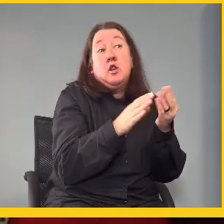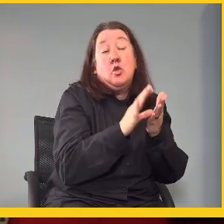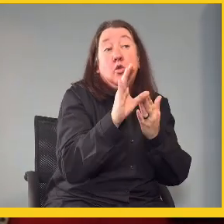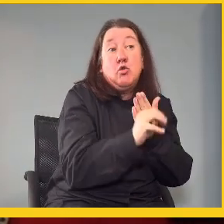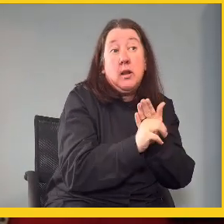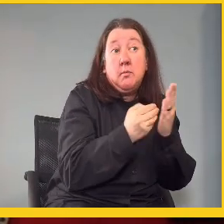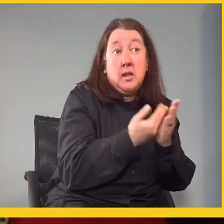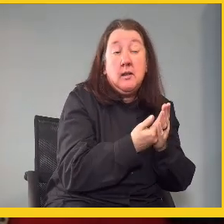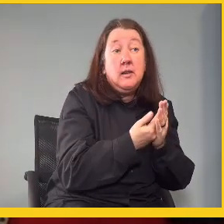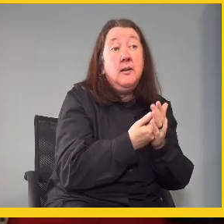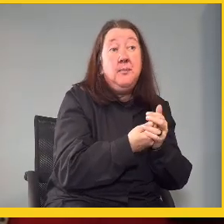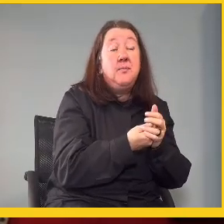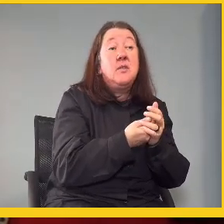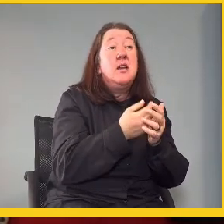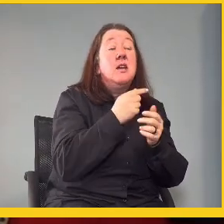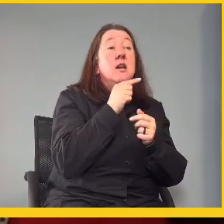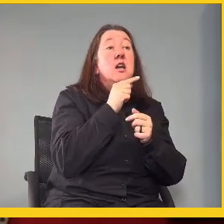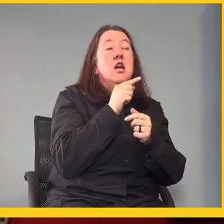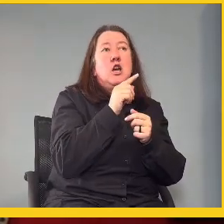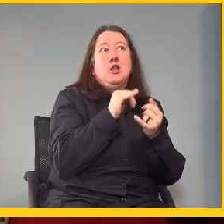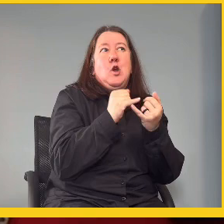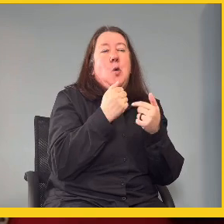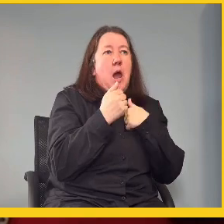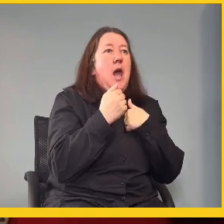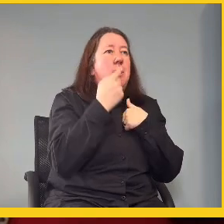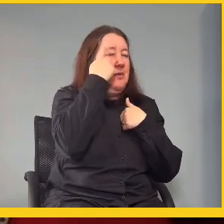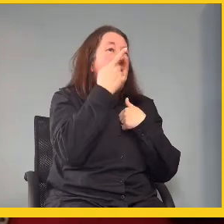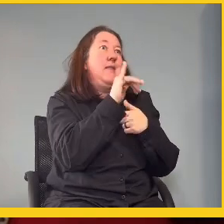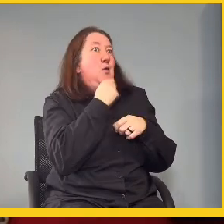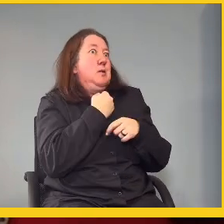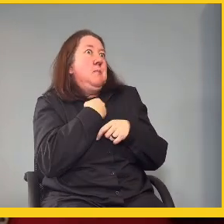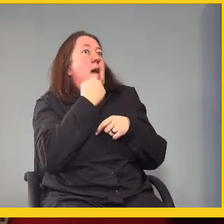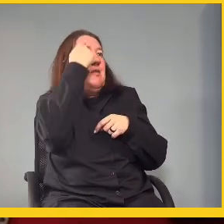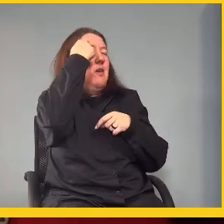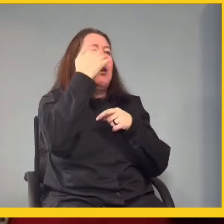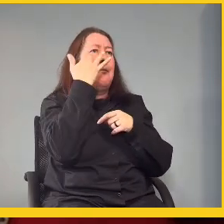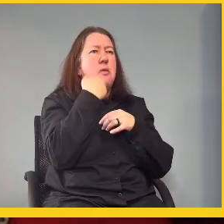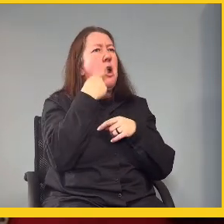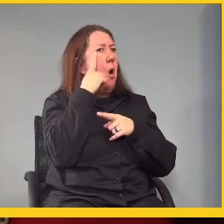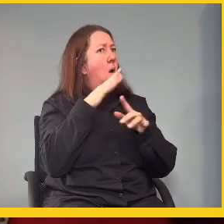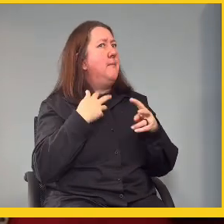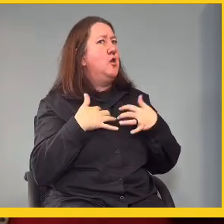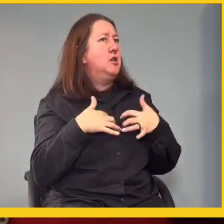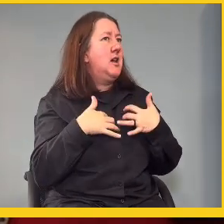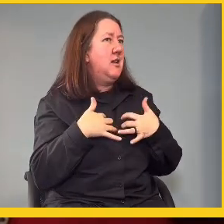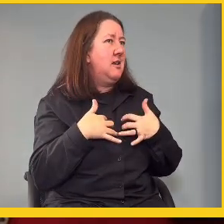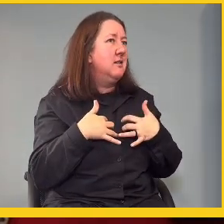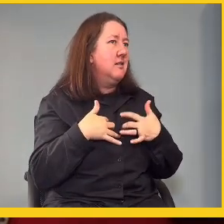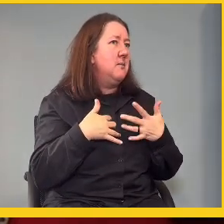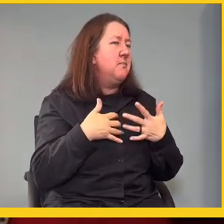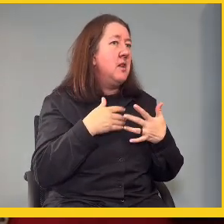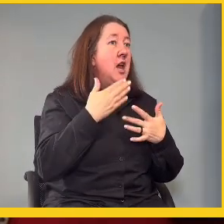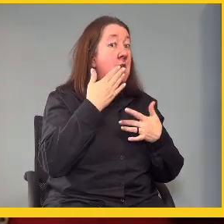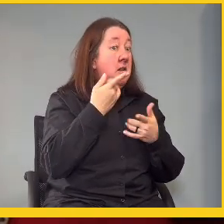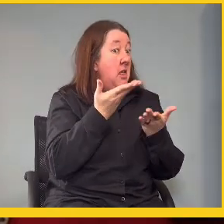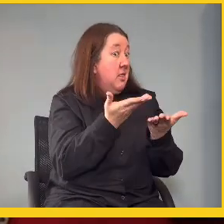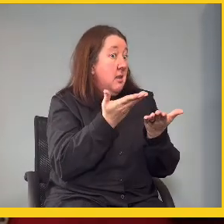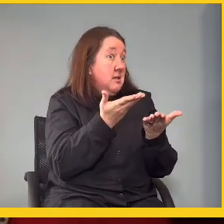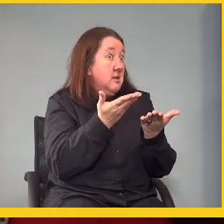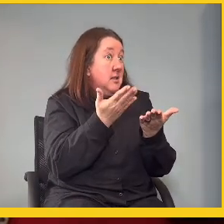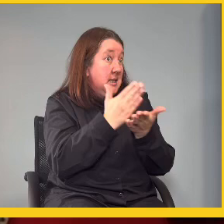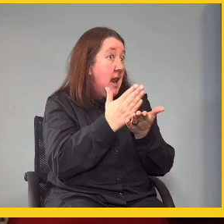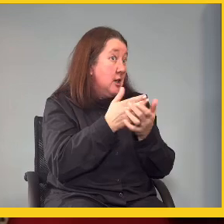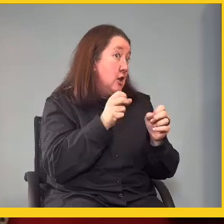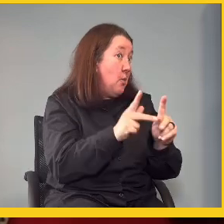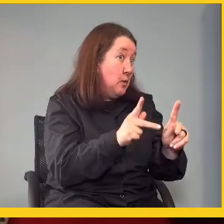curriculum, you know. So, I was, I think that was my thinking, and I'm like, okay, I'm excited, you know, and this is actually